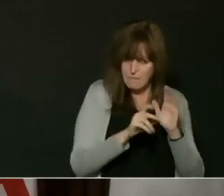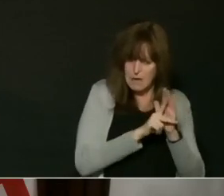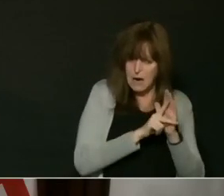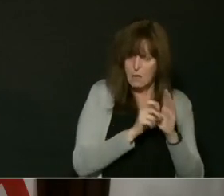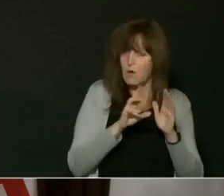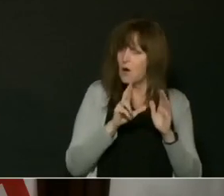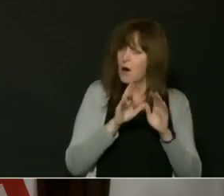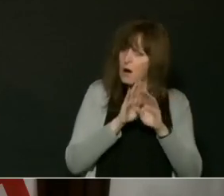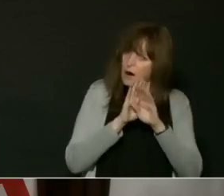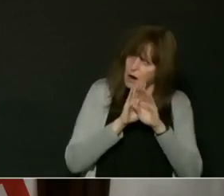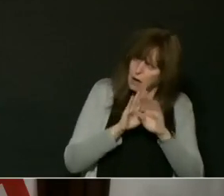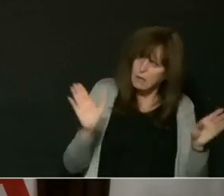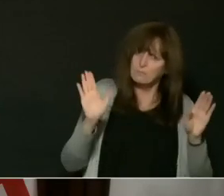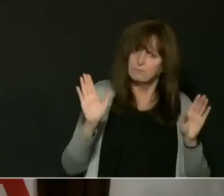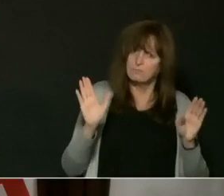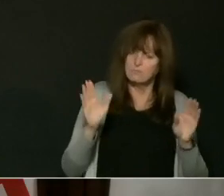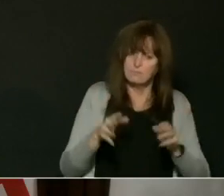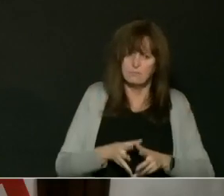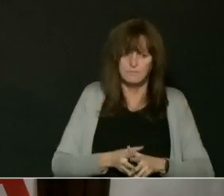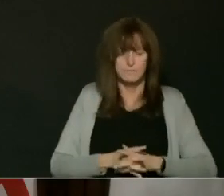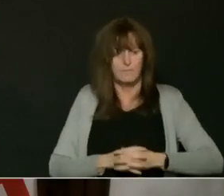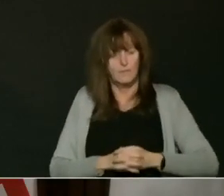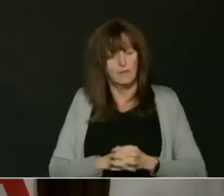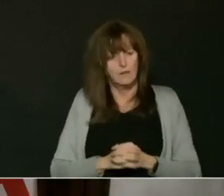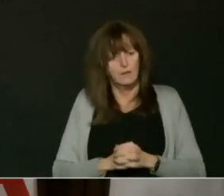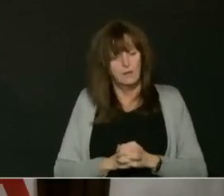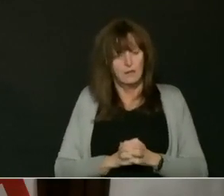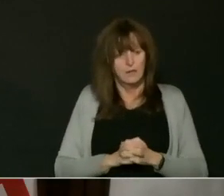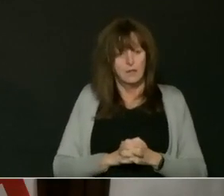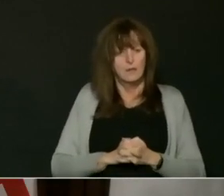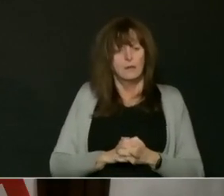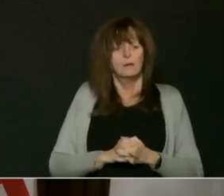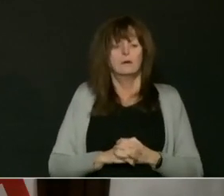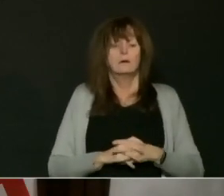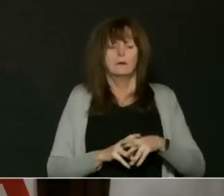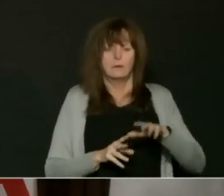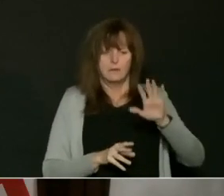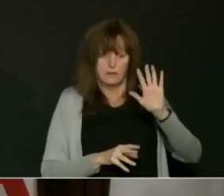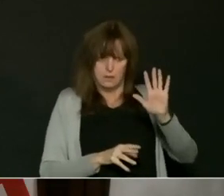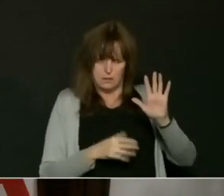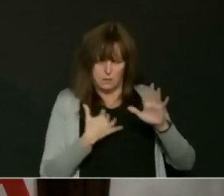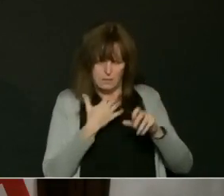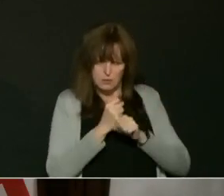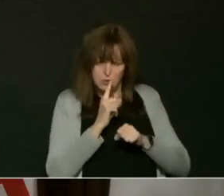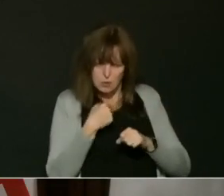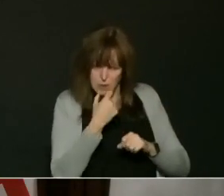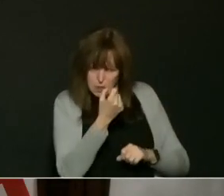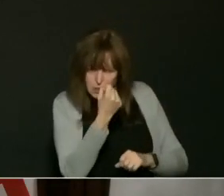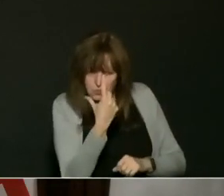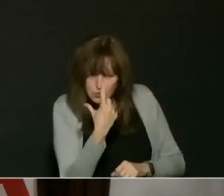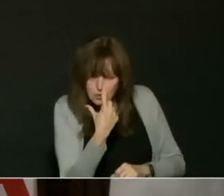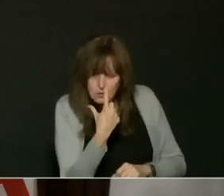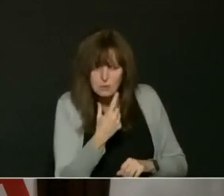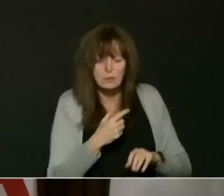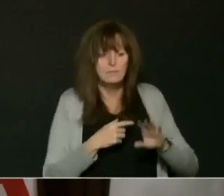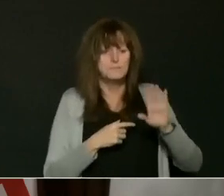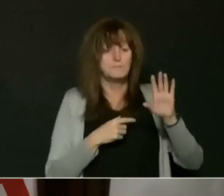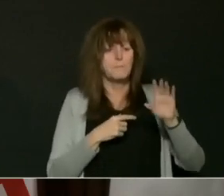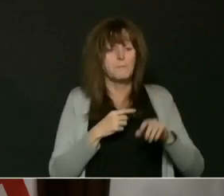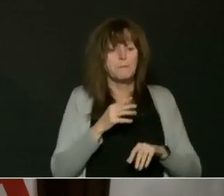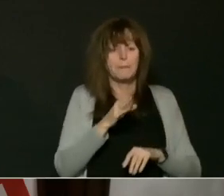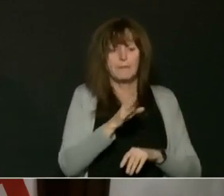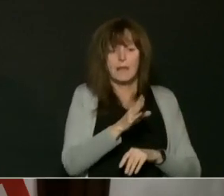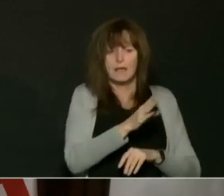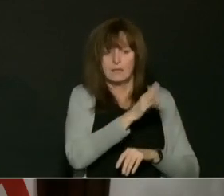So I just want to make sure we're on the same page. We have not mandated immunizations. We have mandated